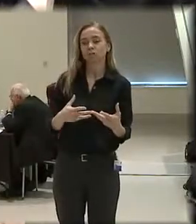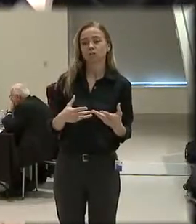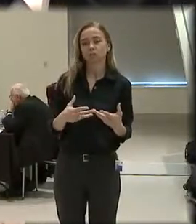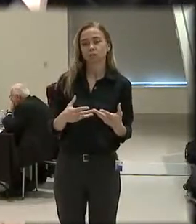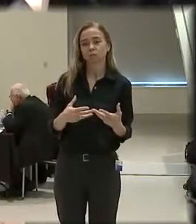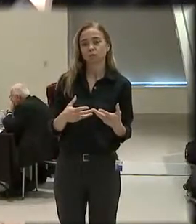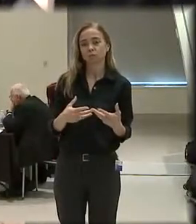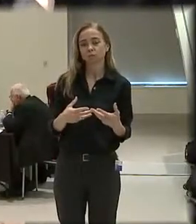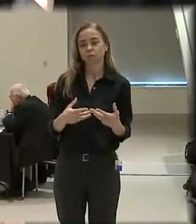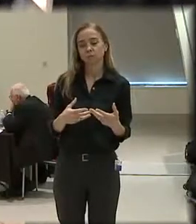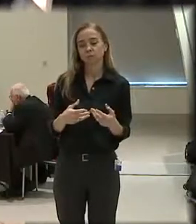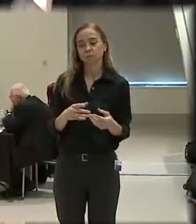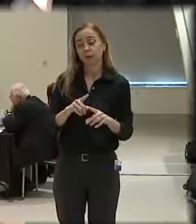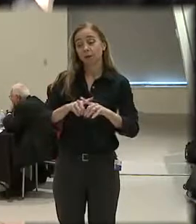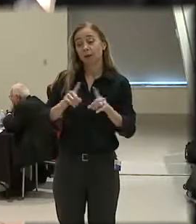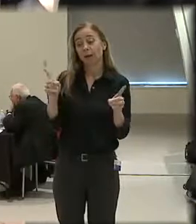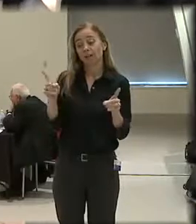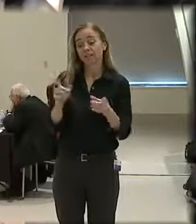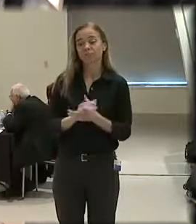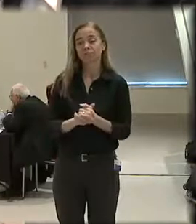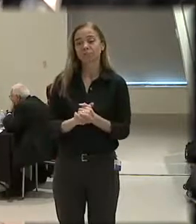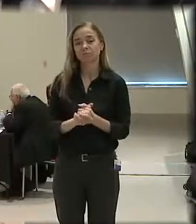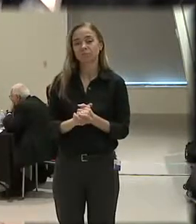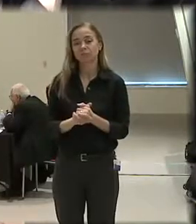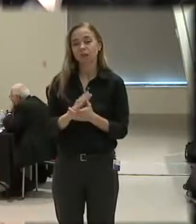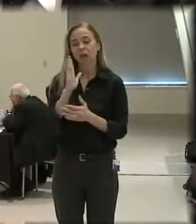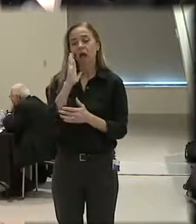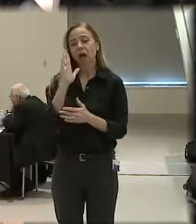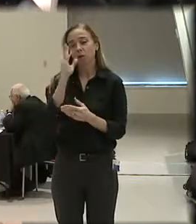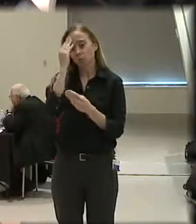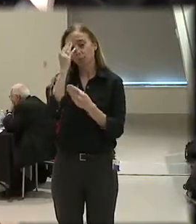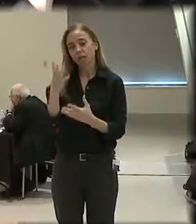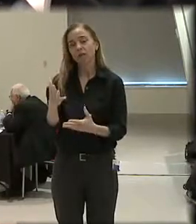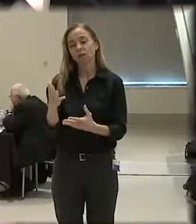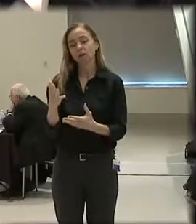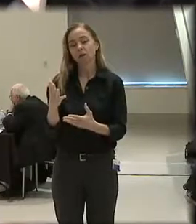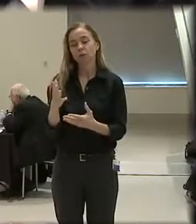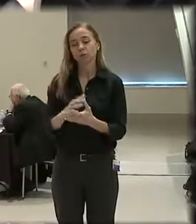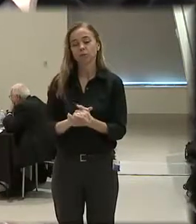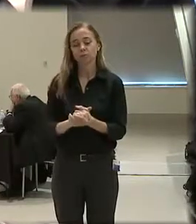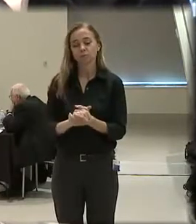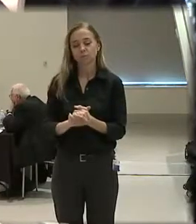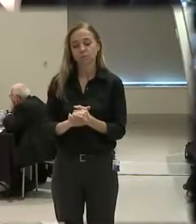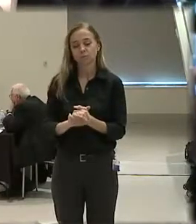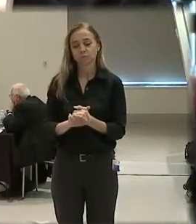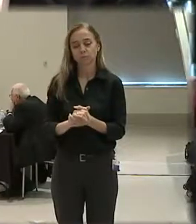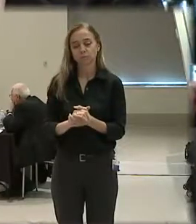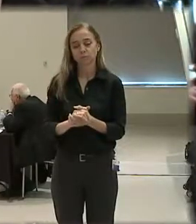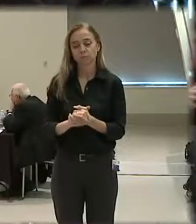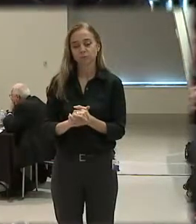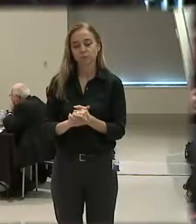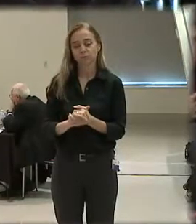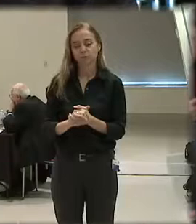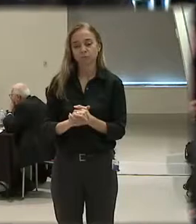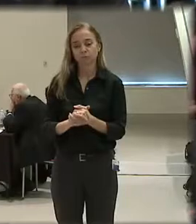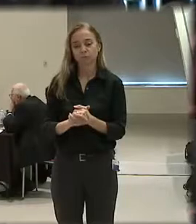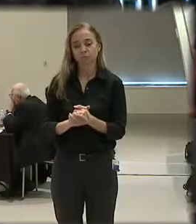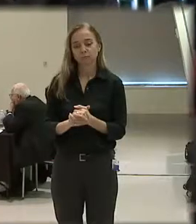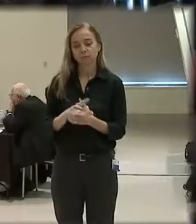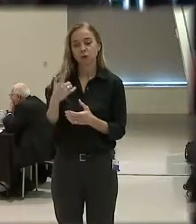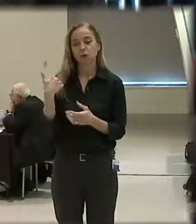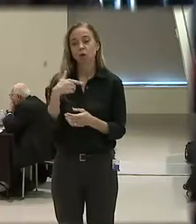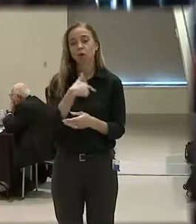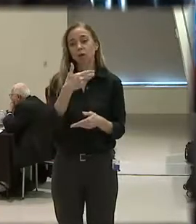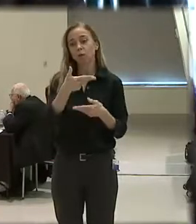my job. But I will say this to you, Ms. Rice. I will say this to you because we were